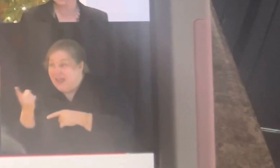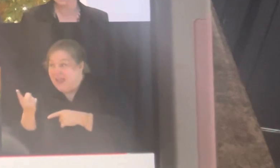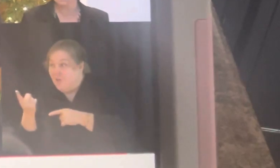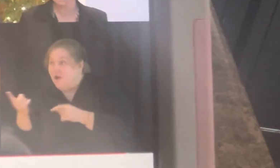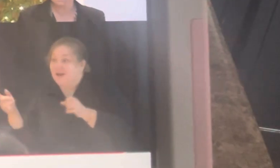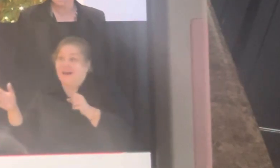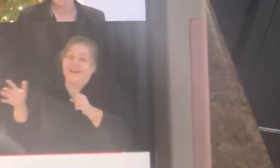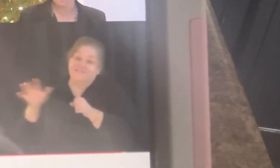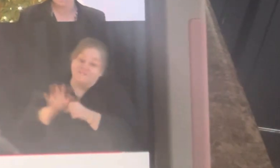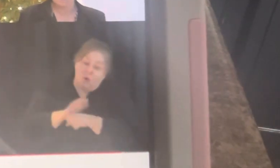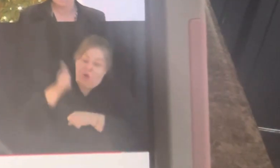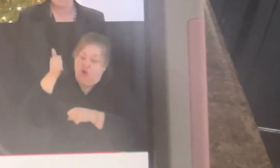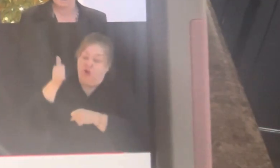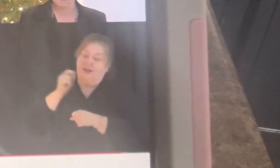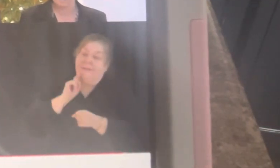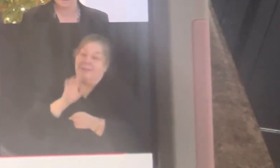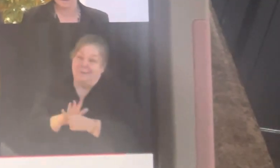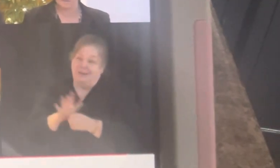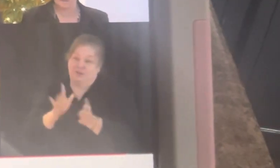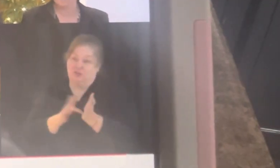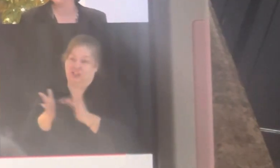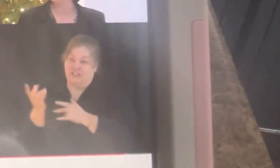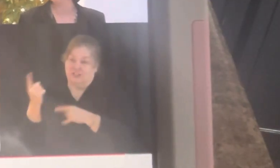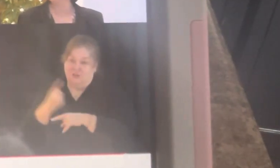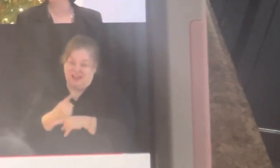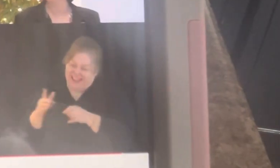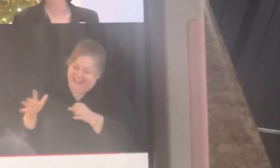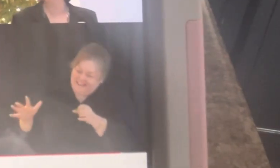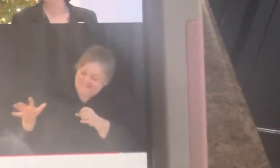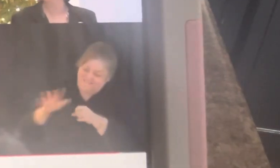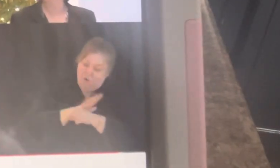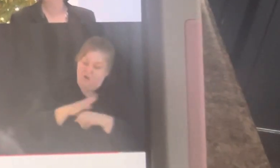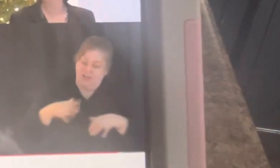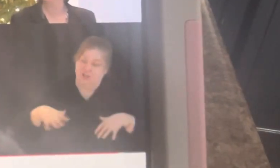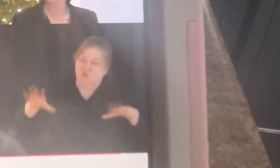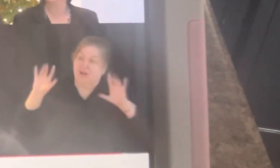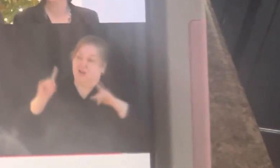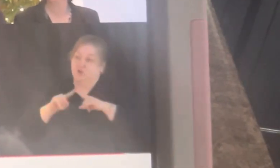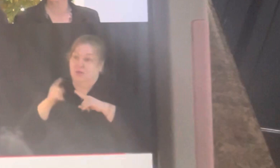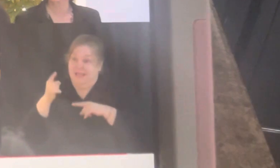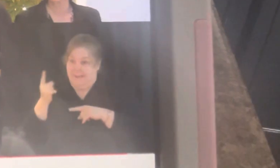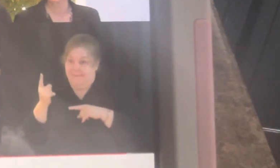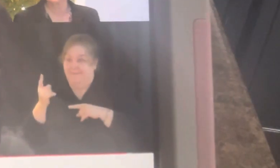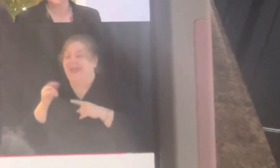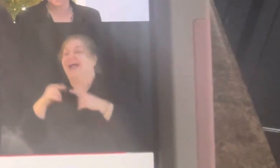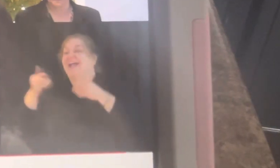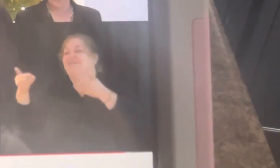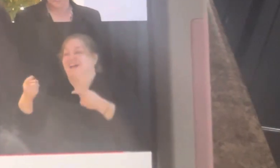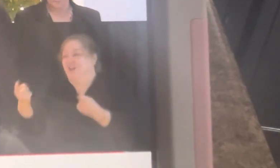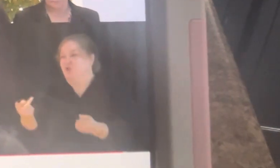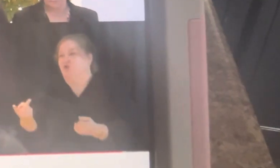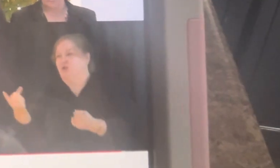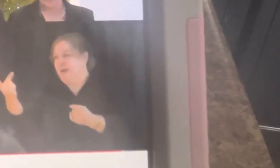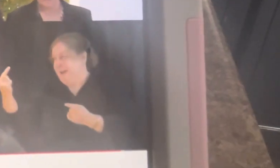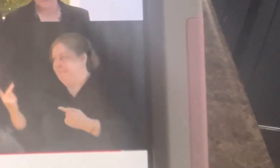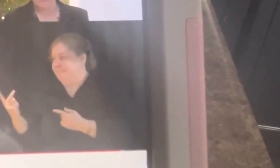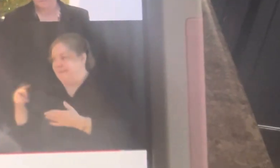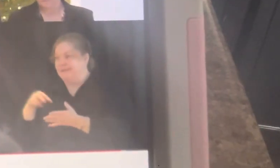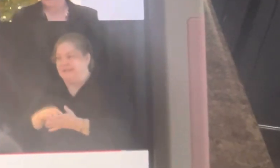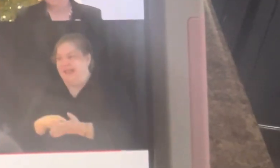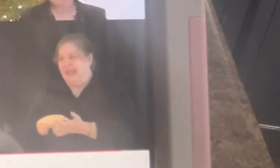commitment to Jesus today, fully surrendering to Him, as we sing the last song, I invite you to come forward this morning